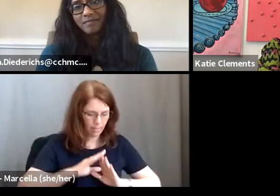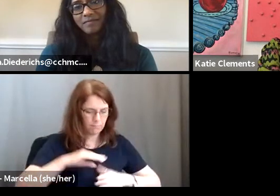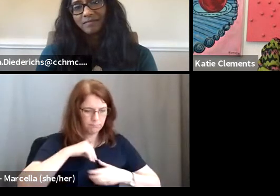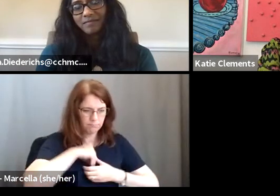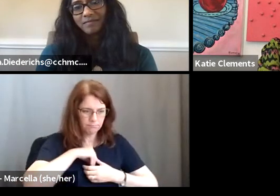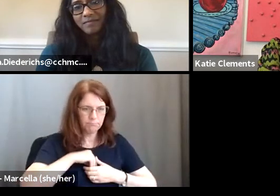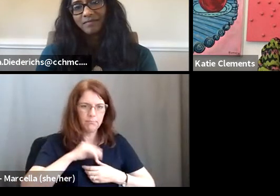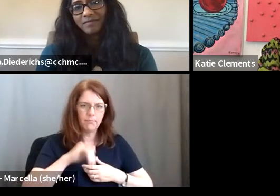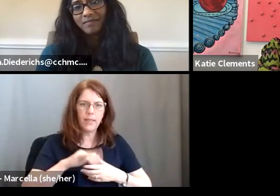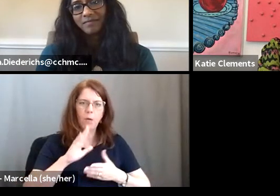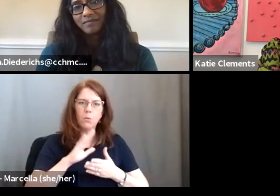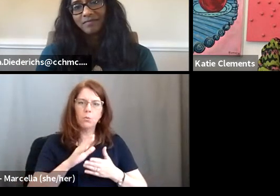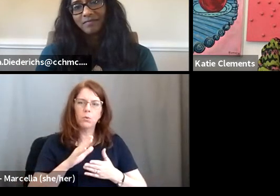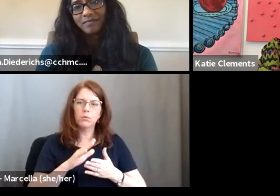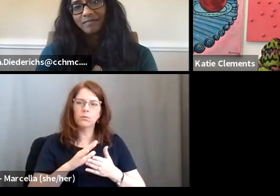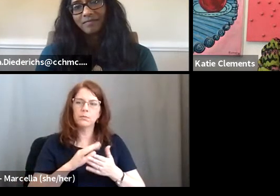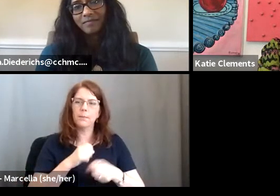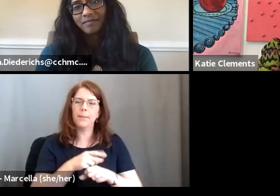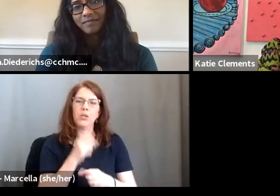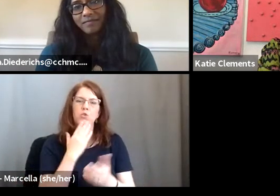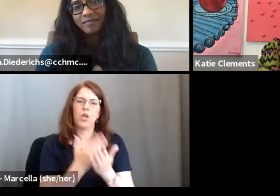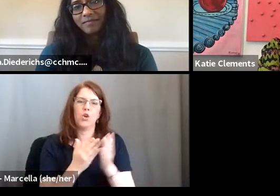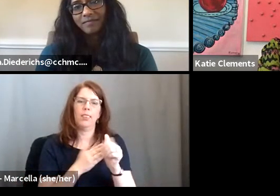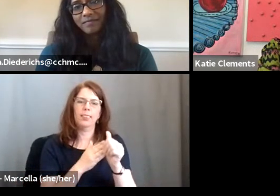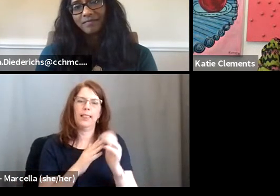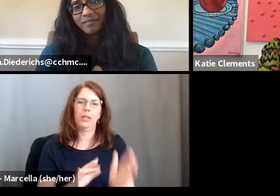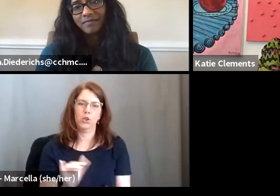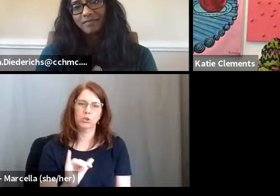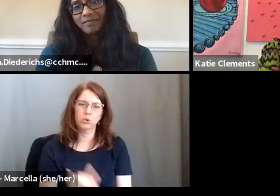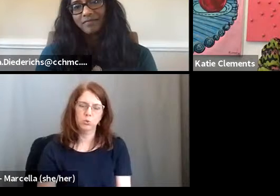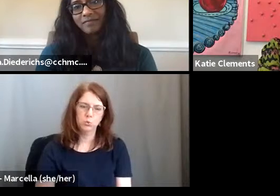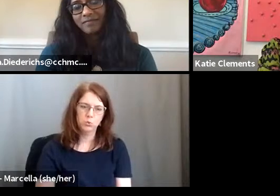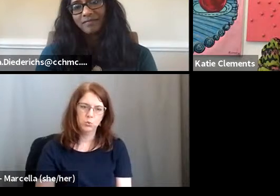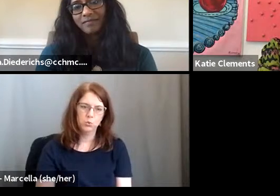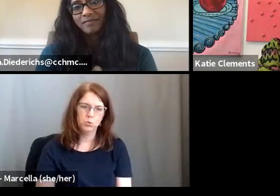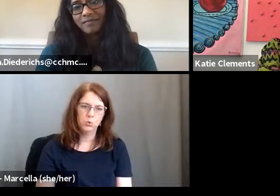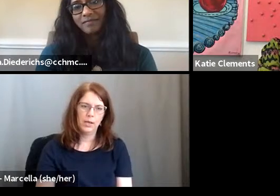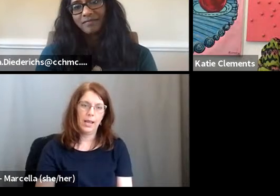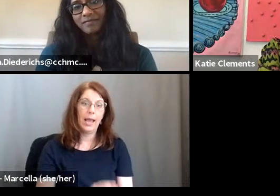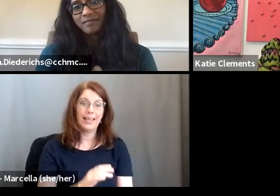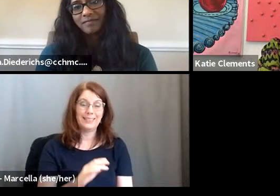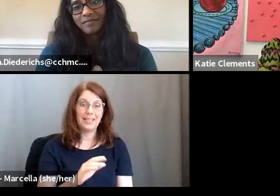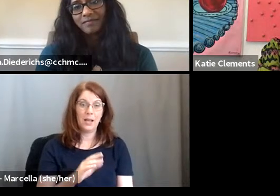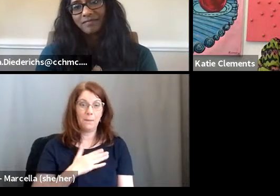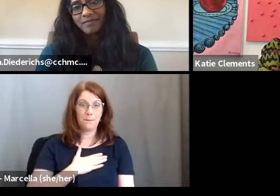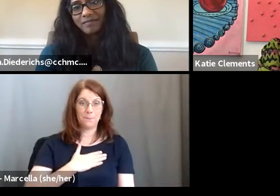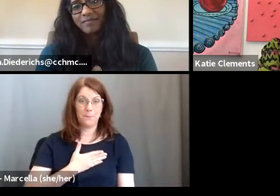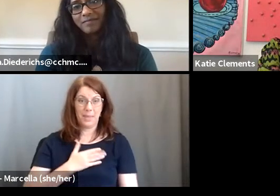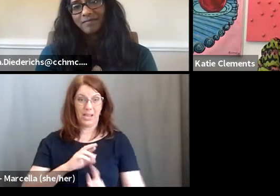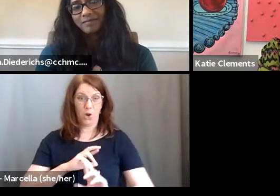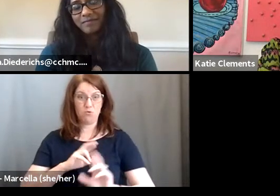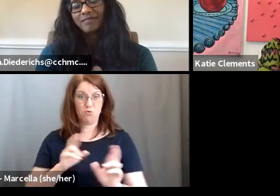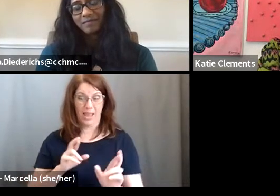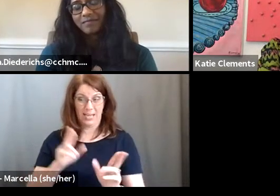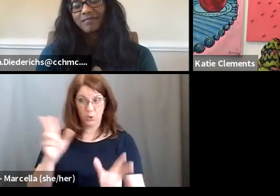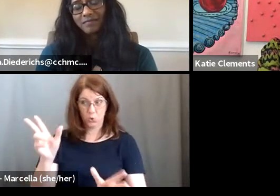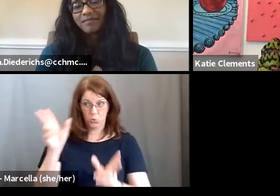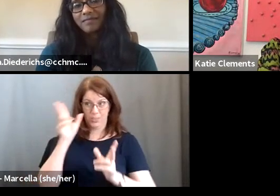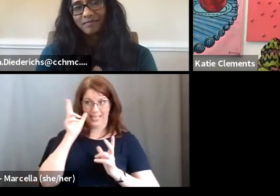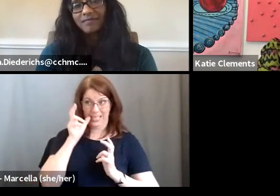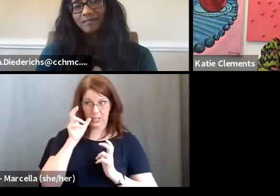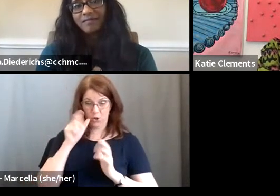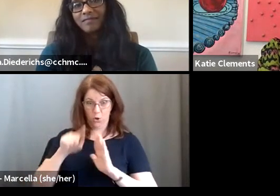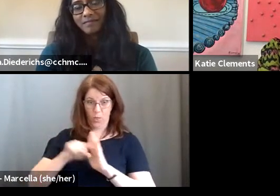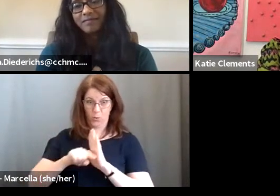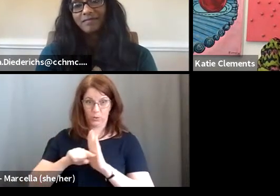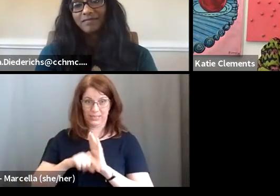a good leader. So, um, uh, and, and being ready to hear those things is hard sometimes too, you know, cause, you